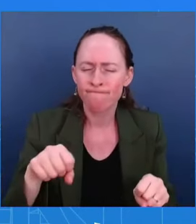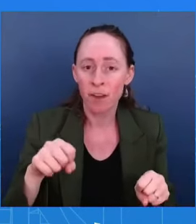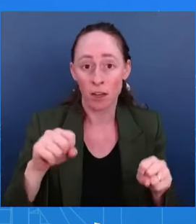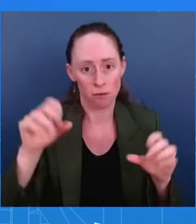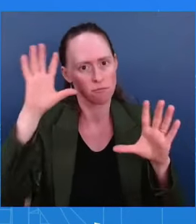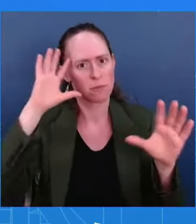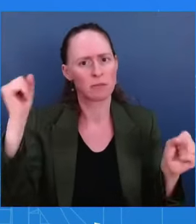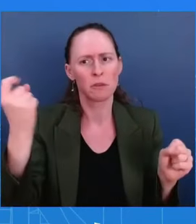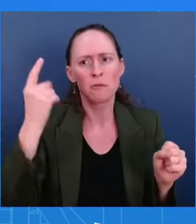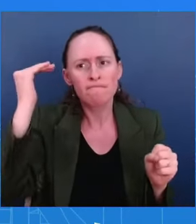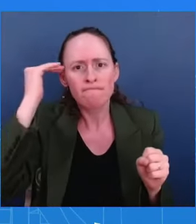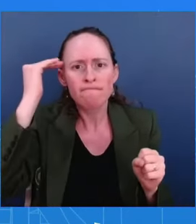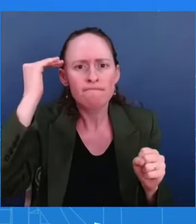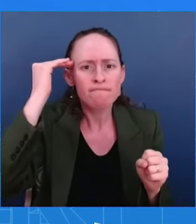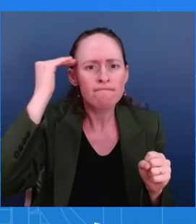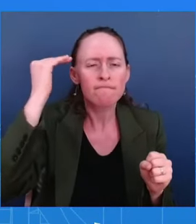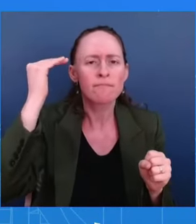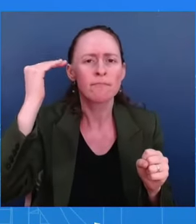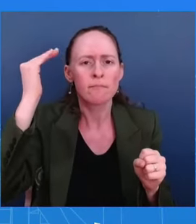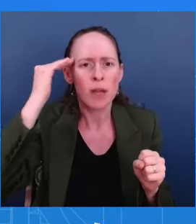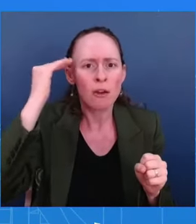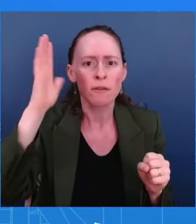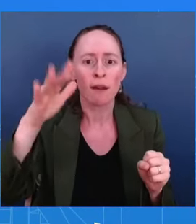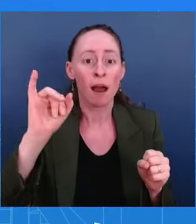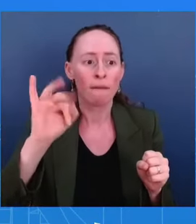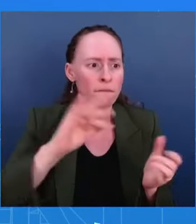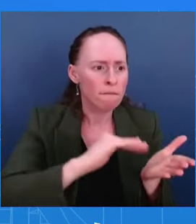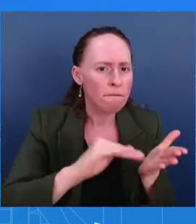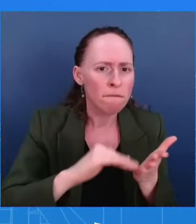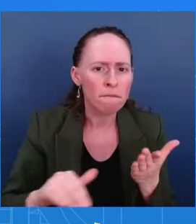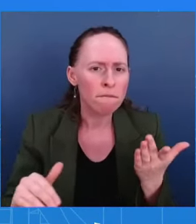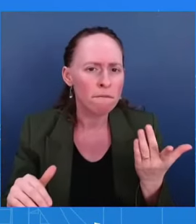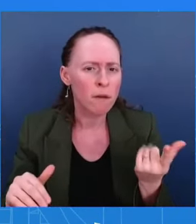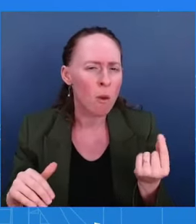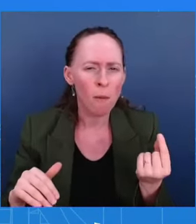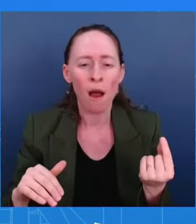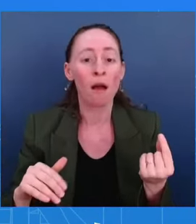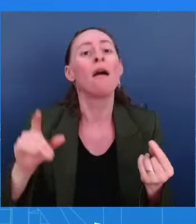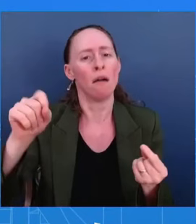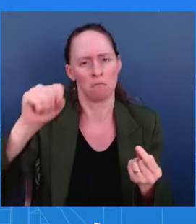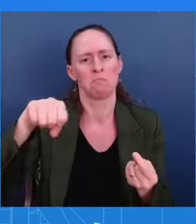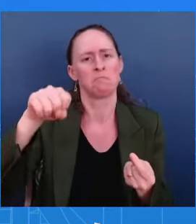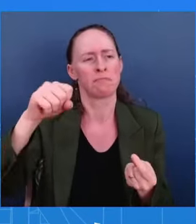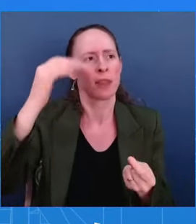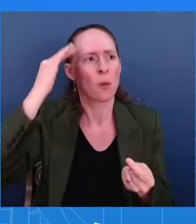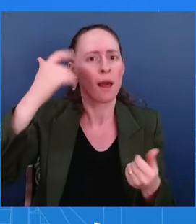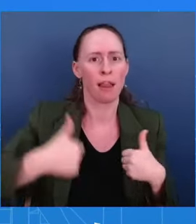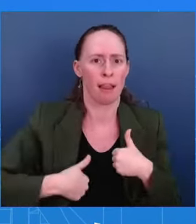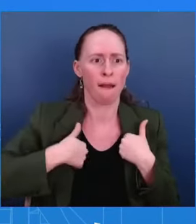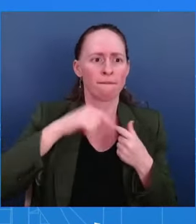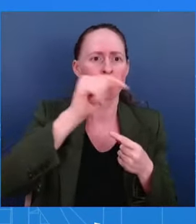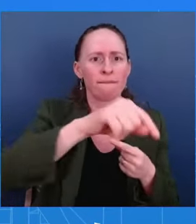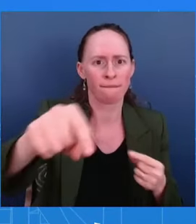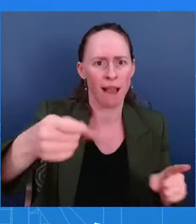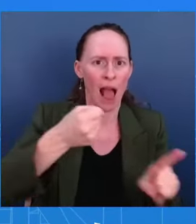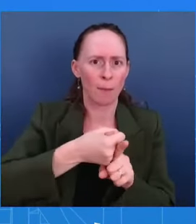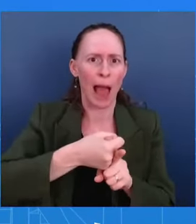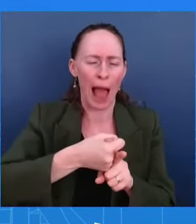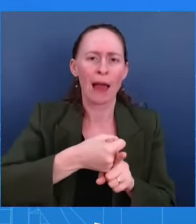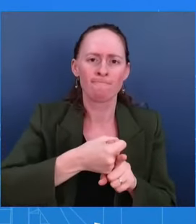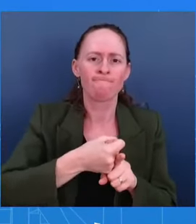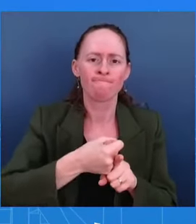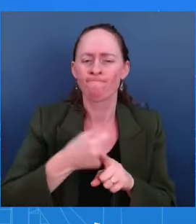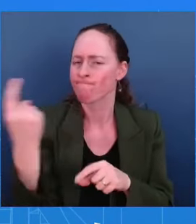are losing jobs and the impact that may have on them. And so that is something that the president understands and knows